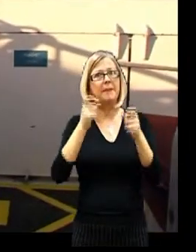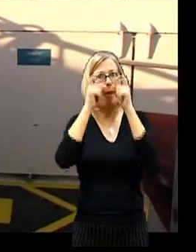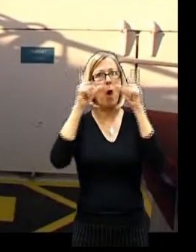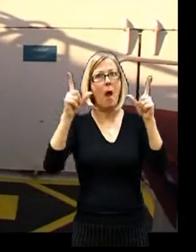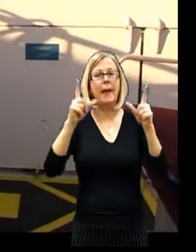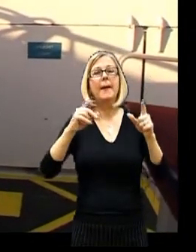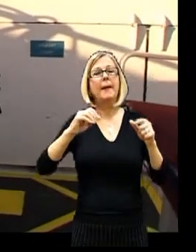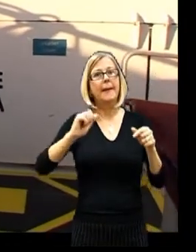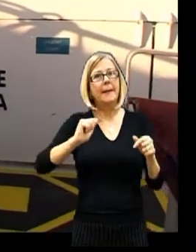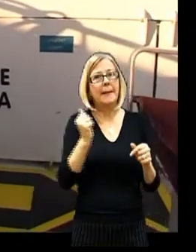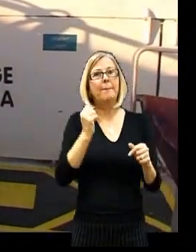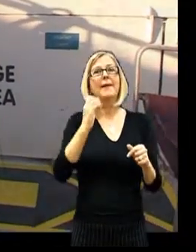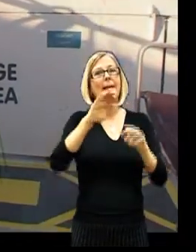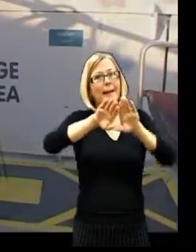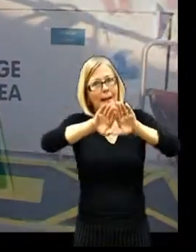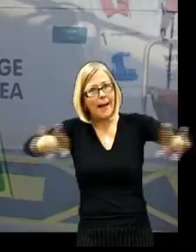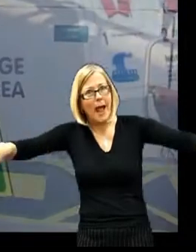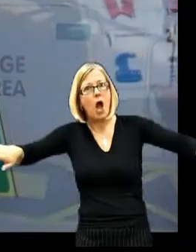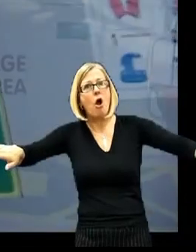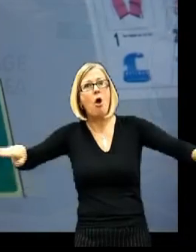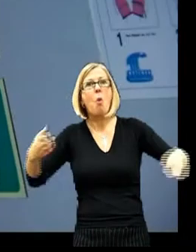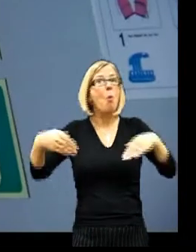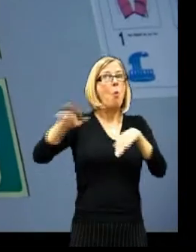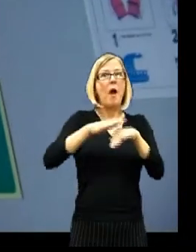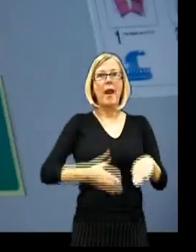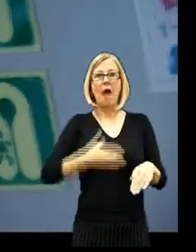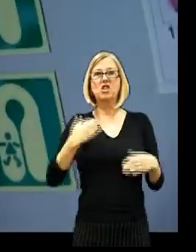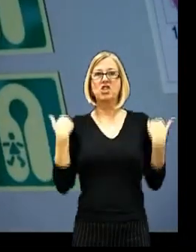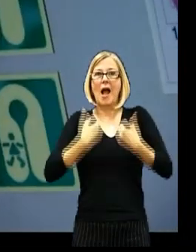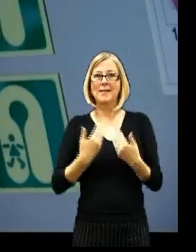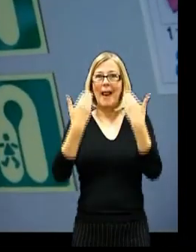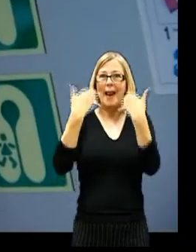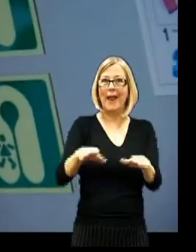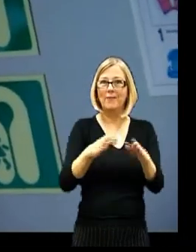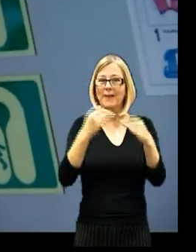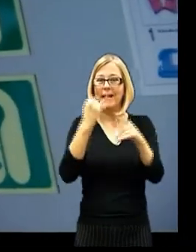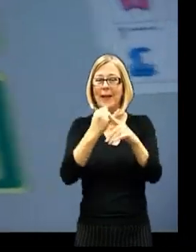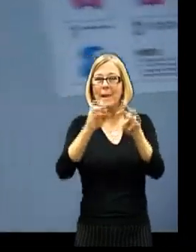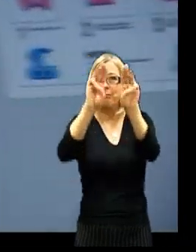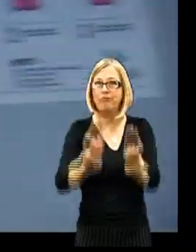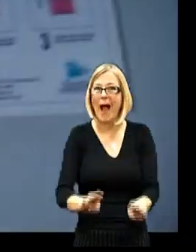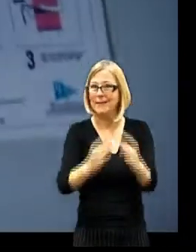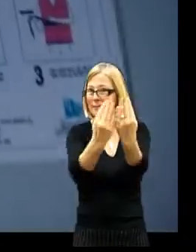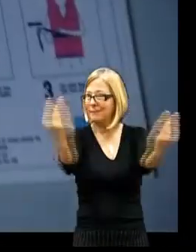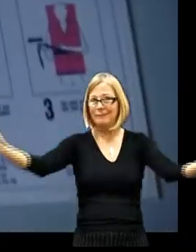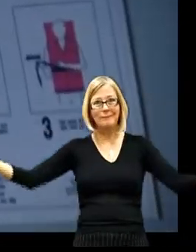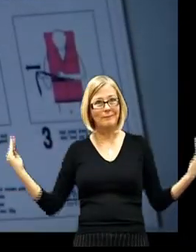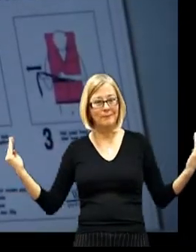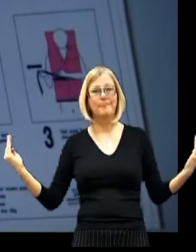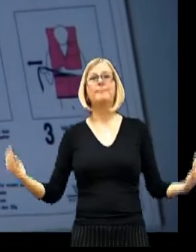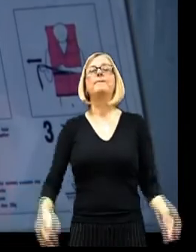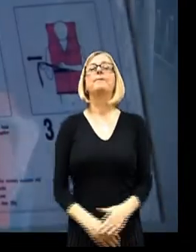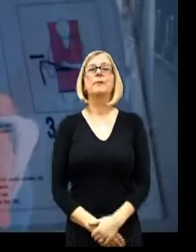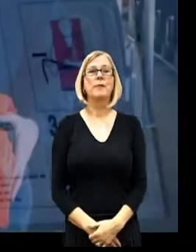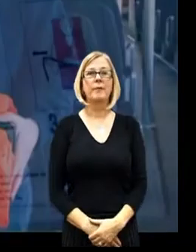including the checkered areas in the upper deck. In the unlikely event of an emergency, please remain where you are until directed by the